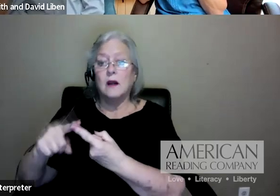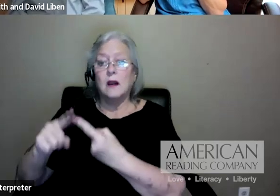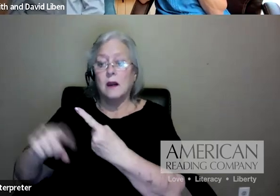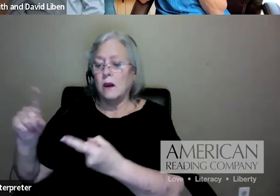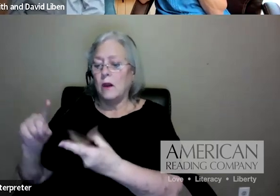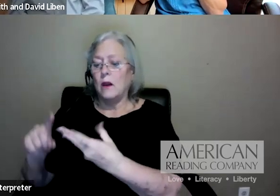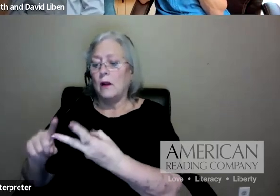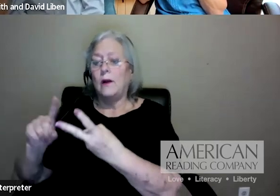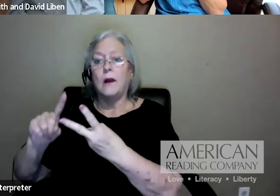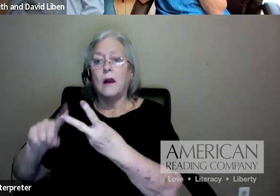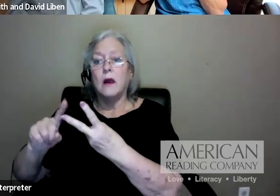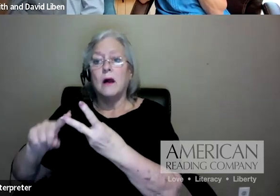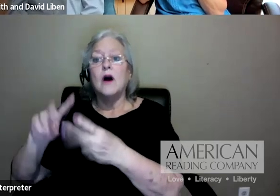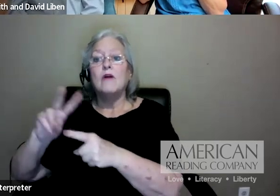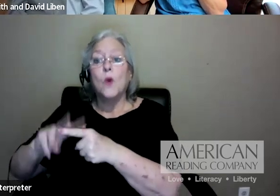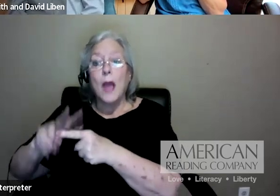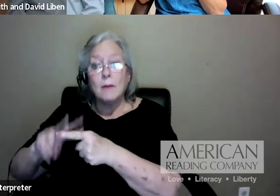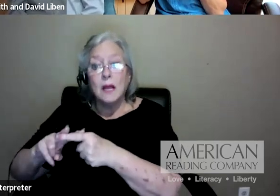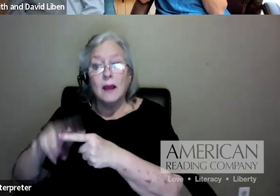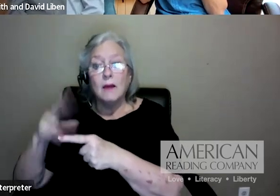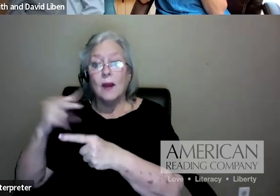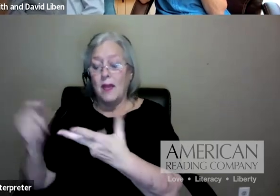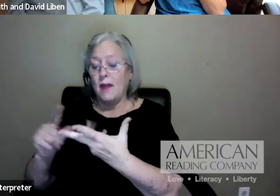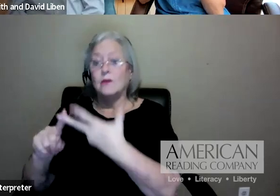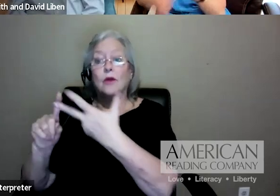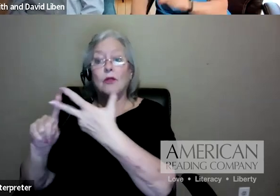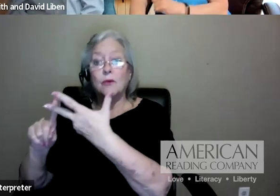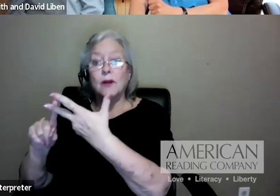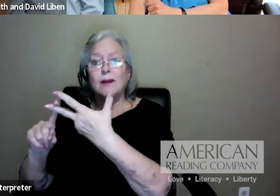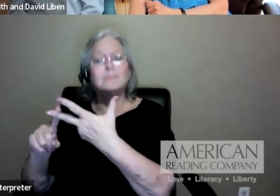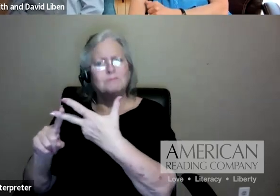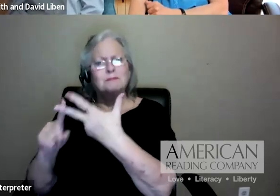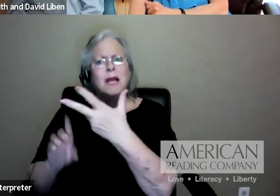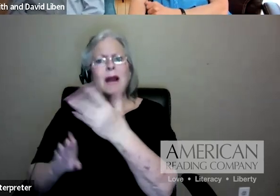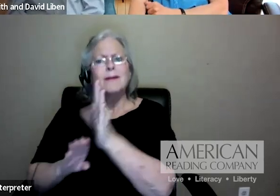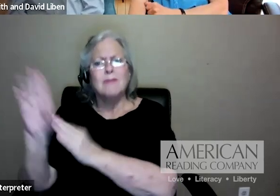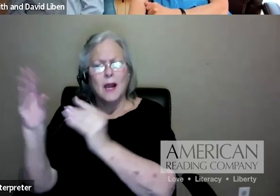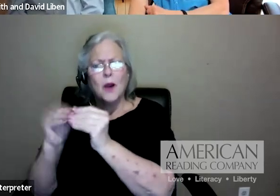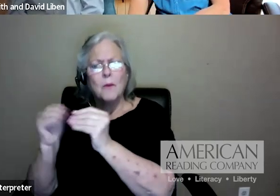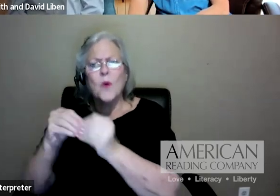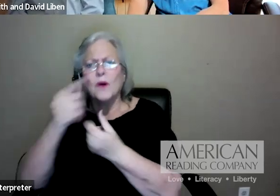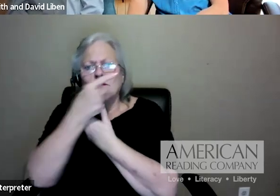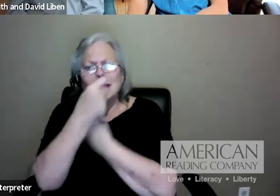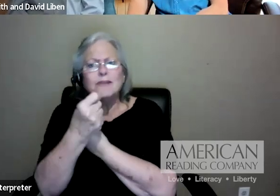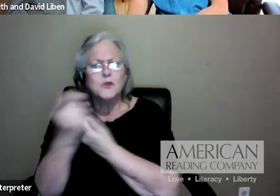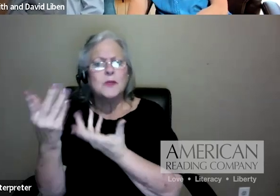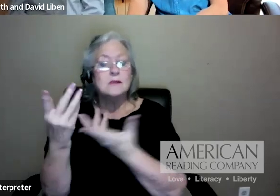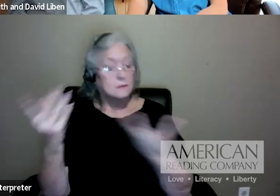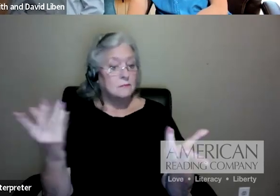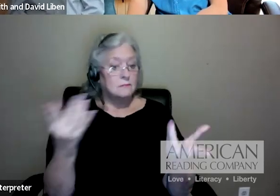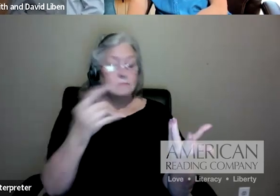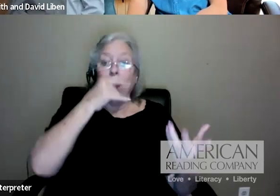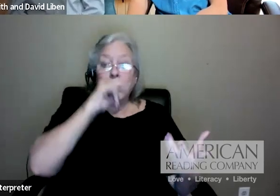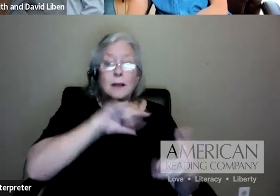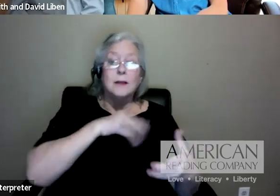likely to be more interested. What's more likely to happen? What's a student more likely to go home and talk about? Mom, that there